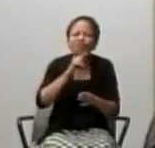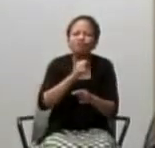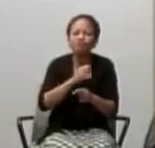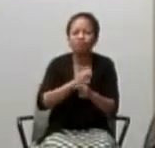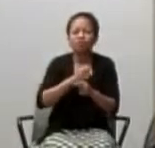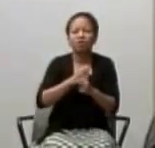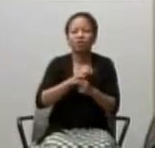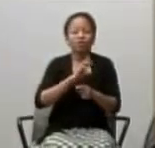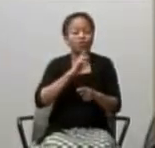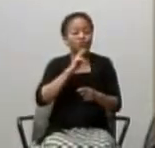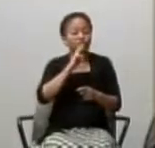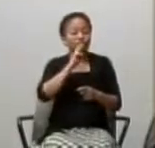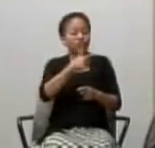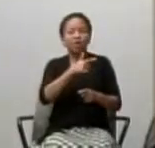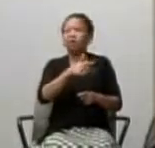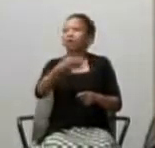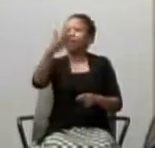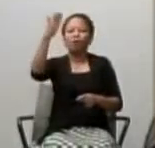of God.